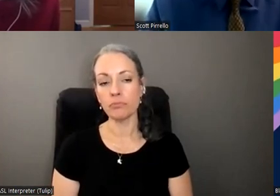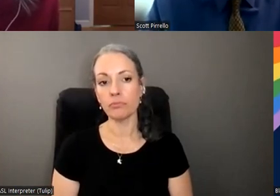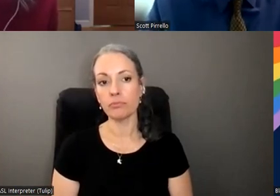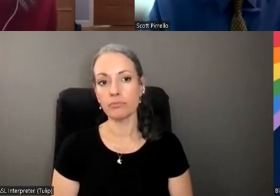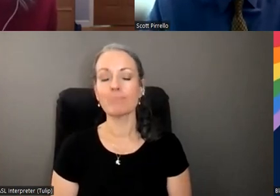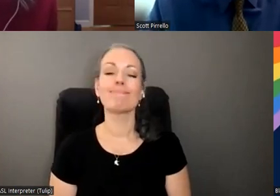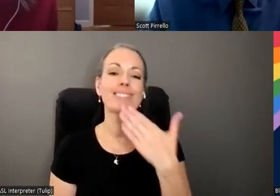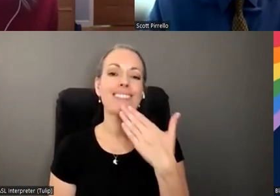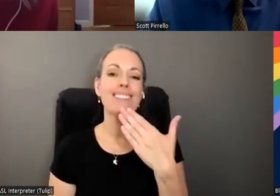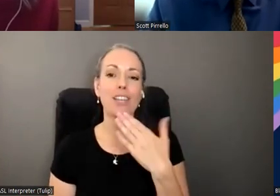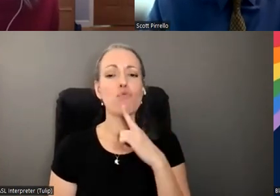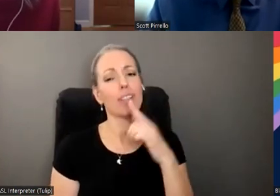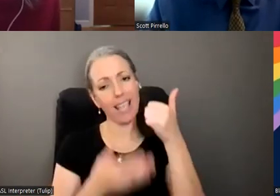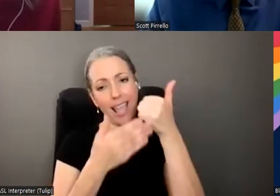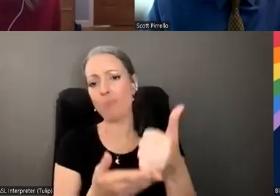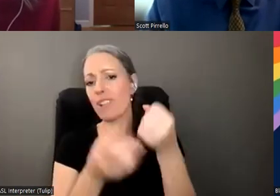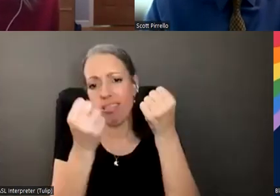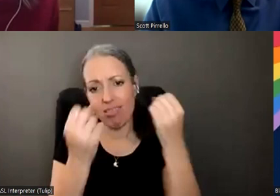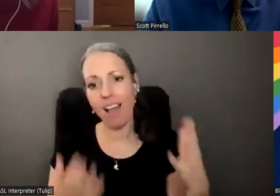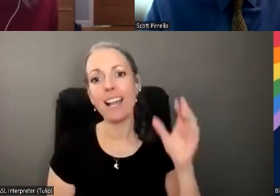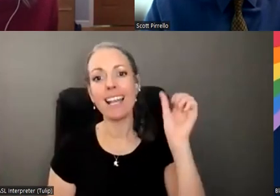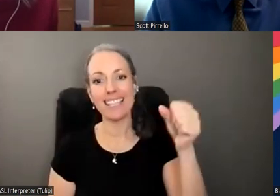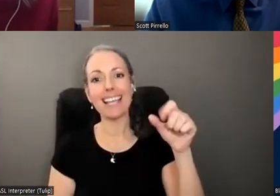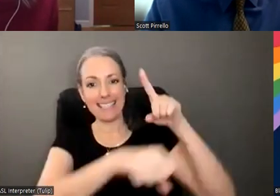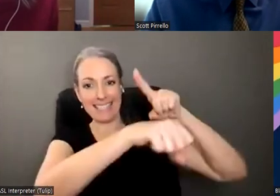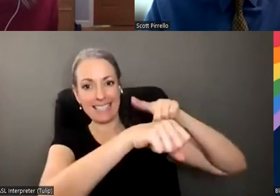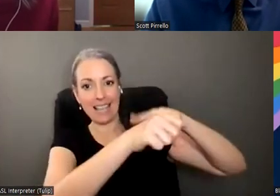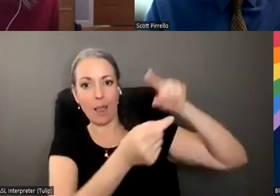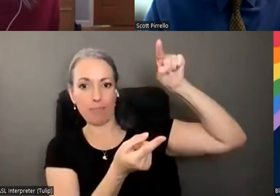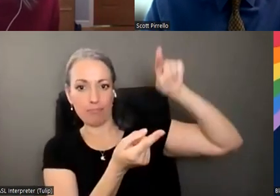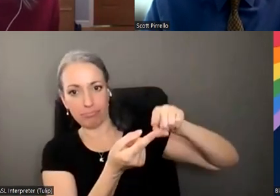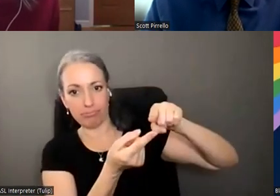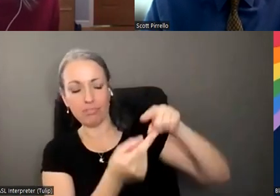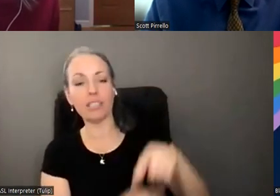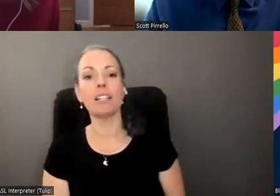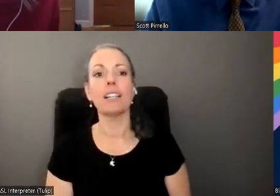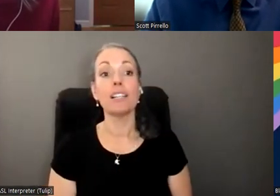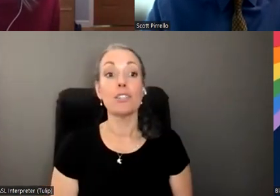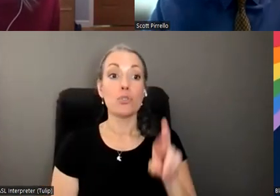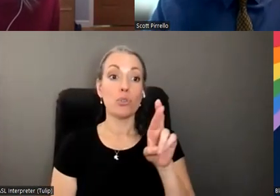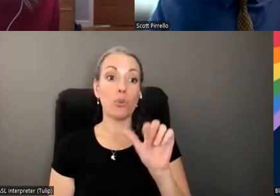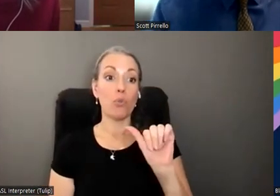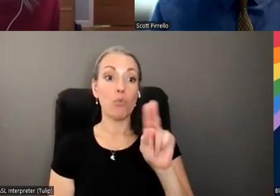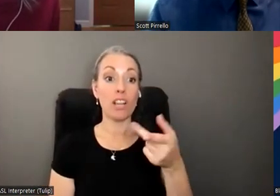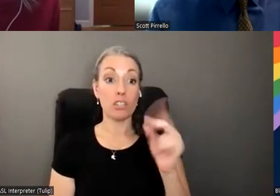Thank you. That's really helpful. And you're in, yes, we are at time for this case study. So Rajna, would you like to take us to the next one?